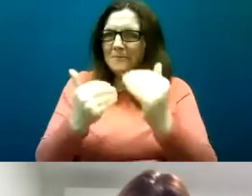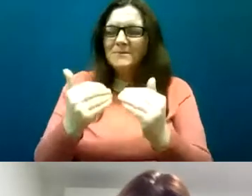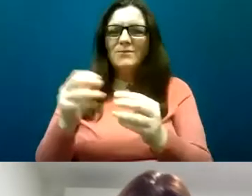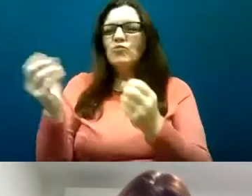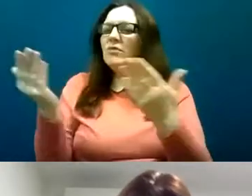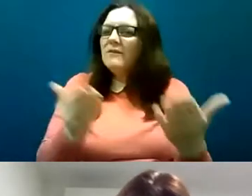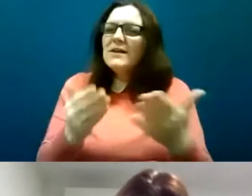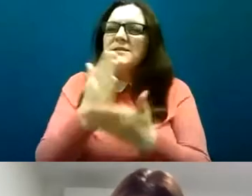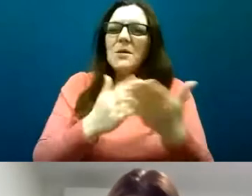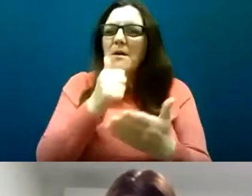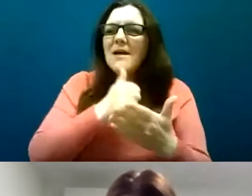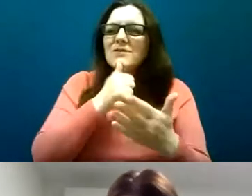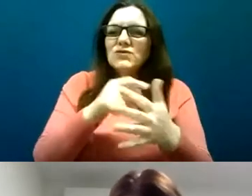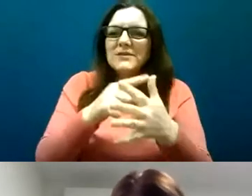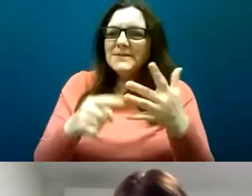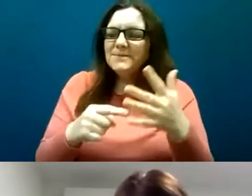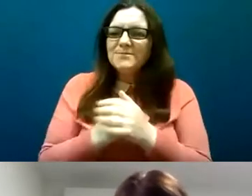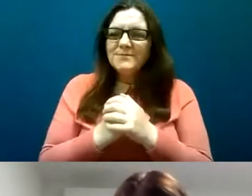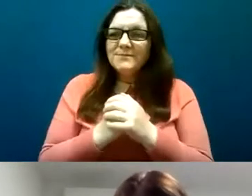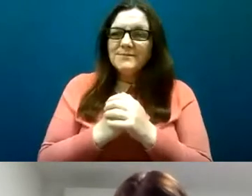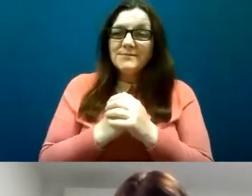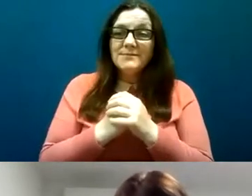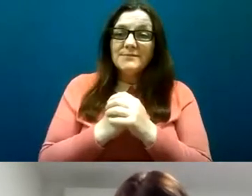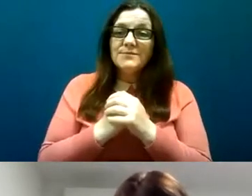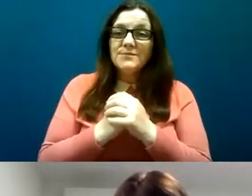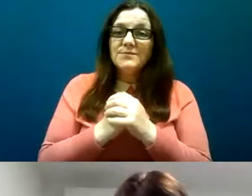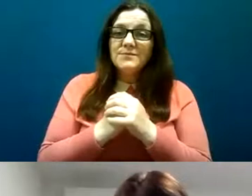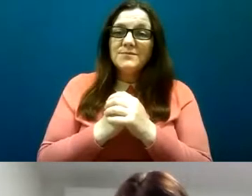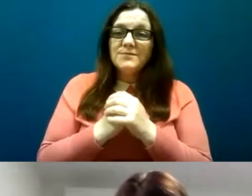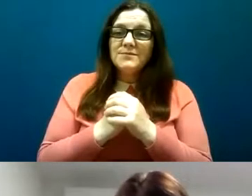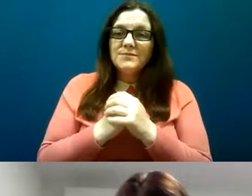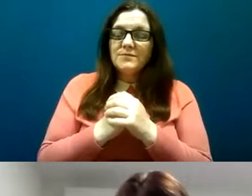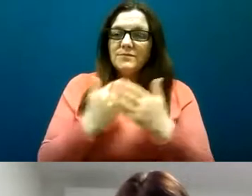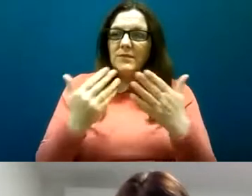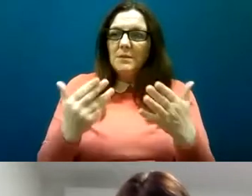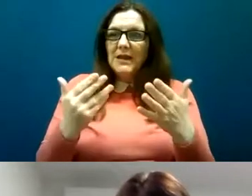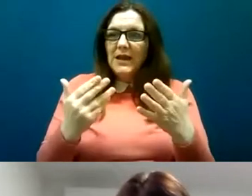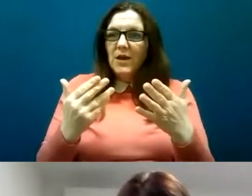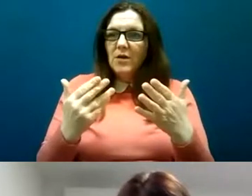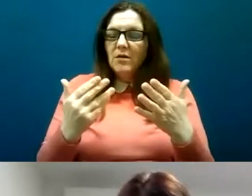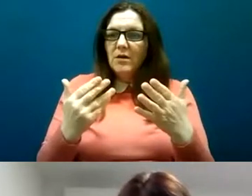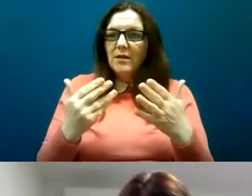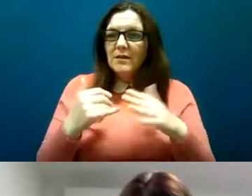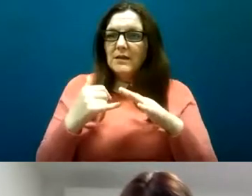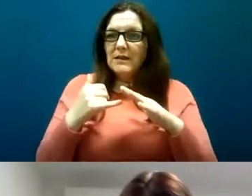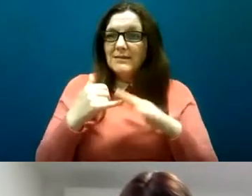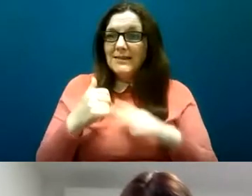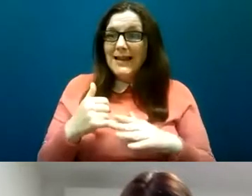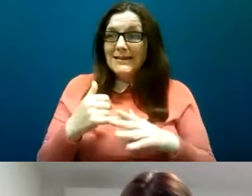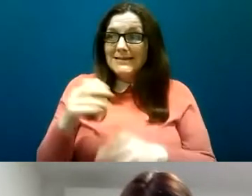provide whatever answers I'm in situ now myself for the past two months I've come into